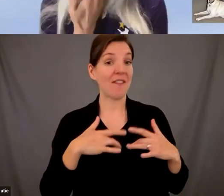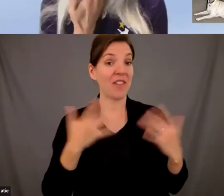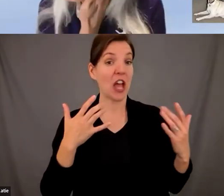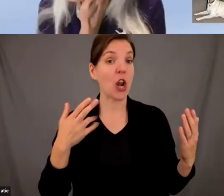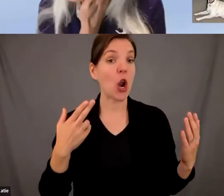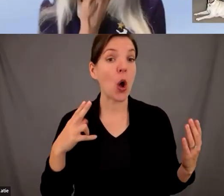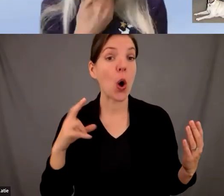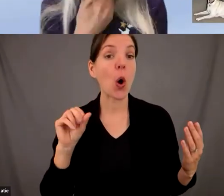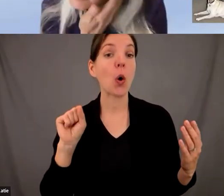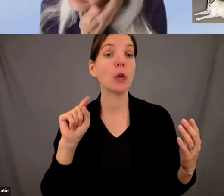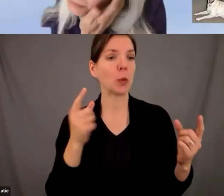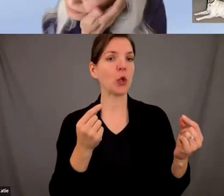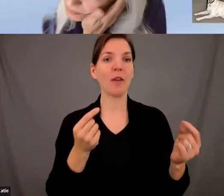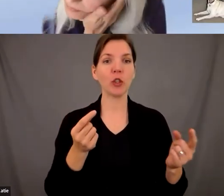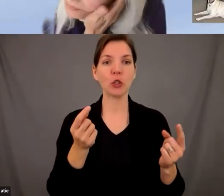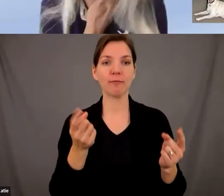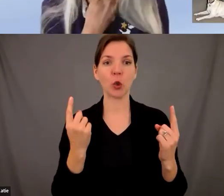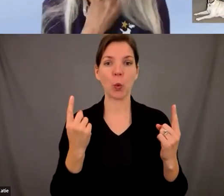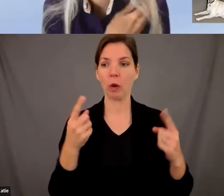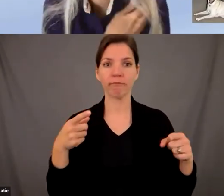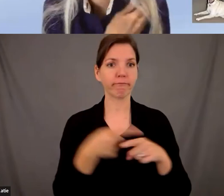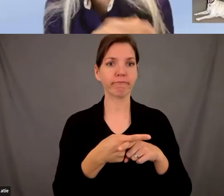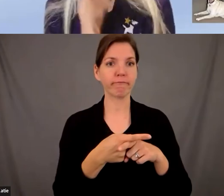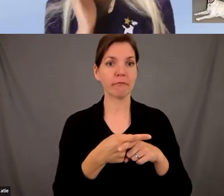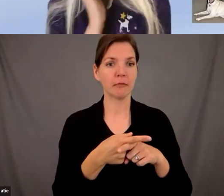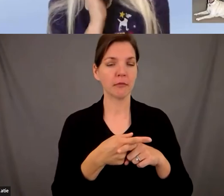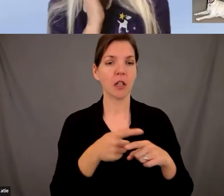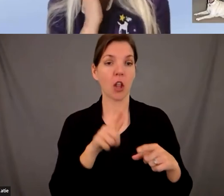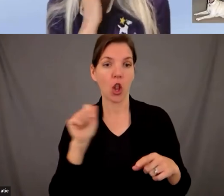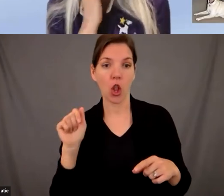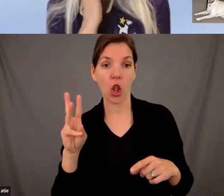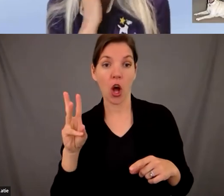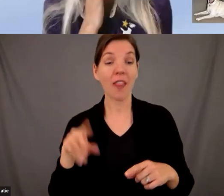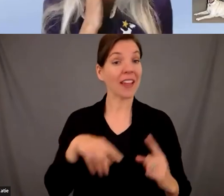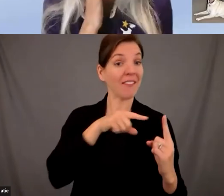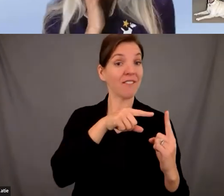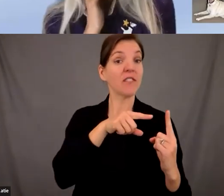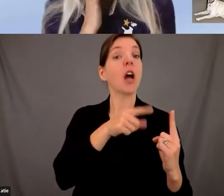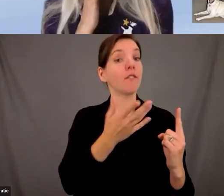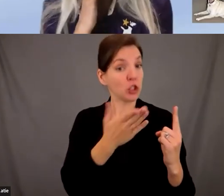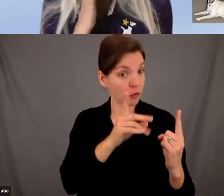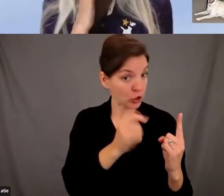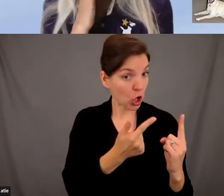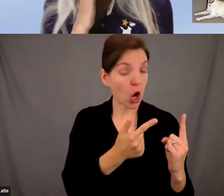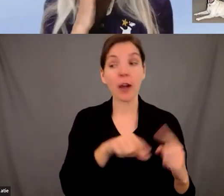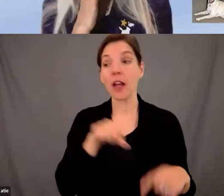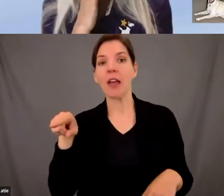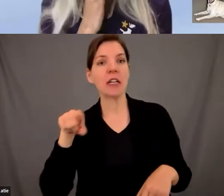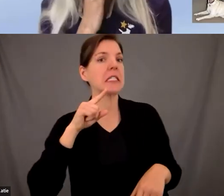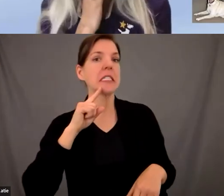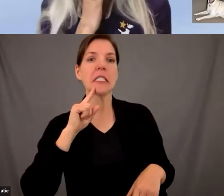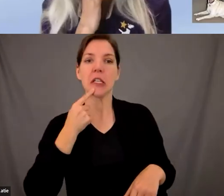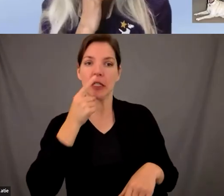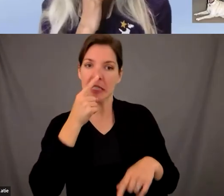concerns for example a guest with a service dog and a guest with a severe dog allergy wanting to attend the same event in a space that